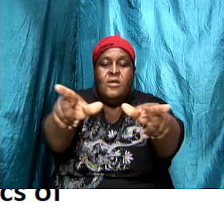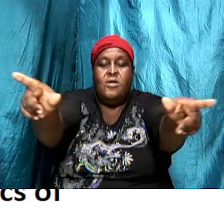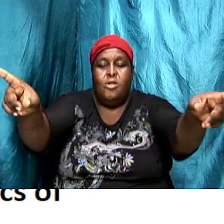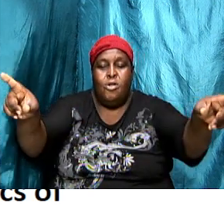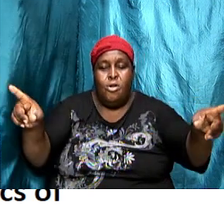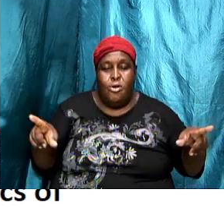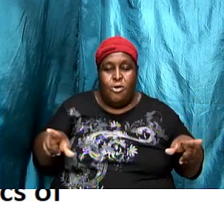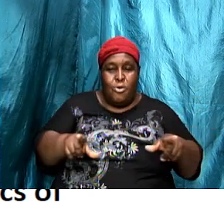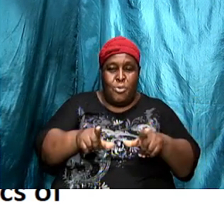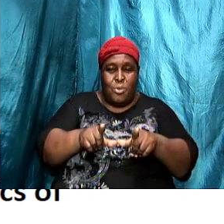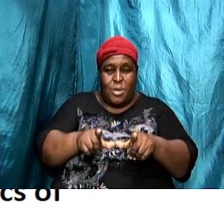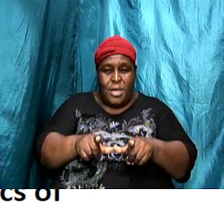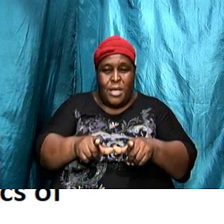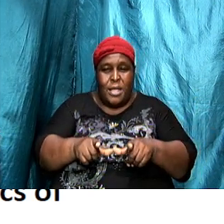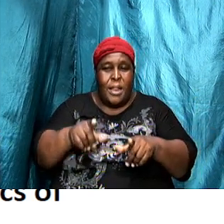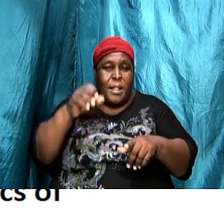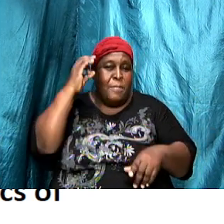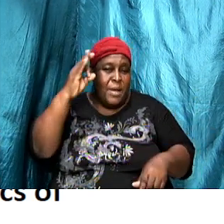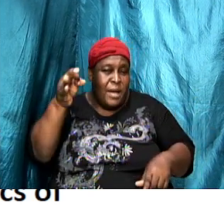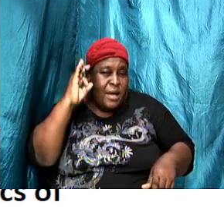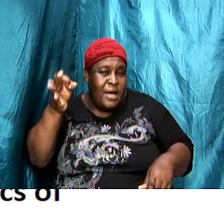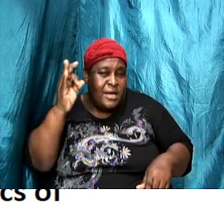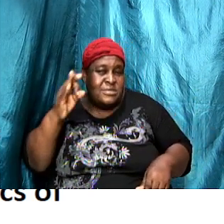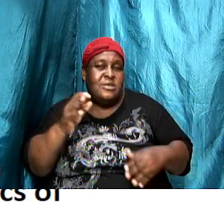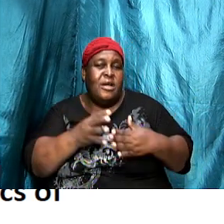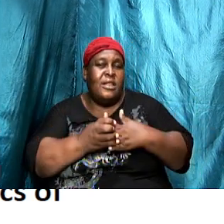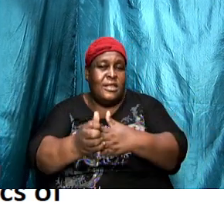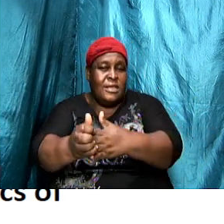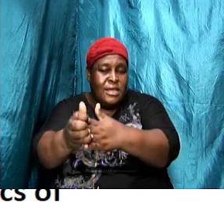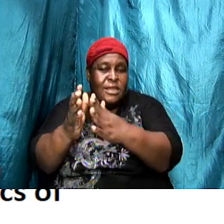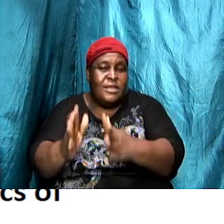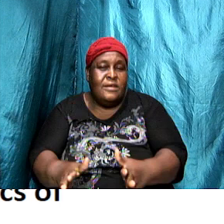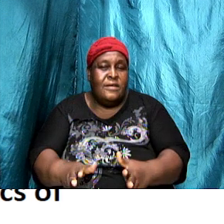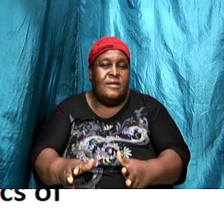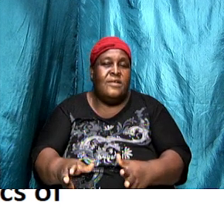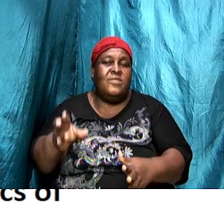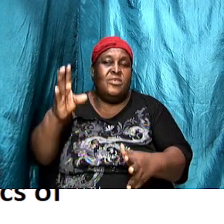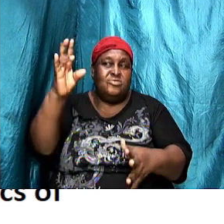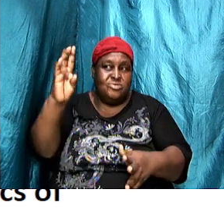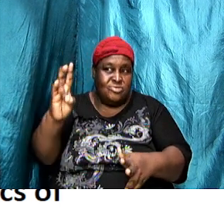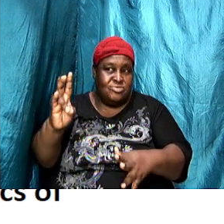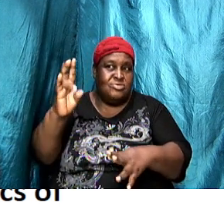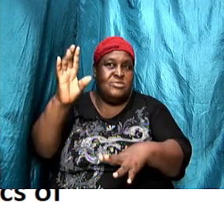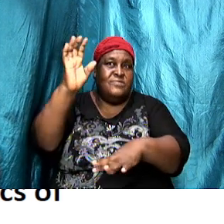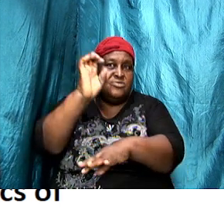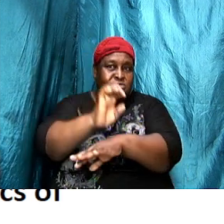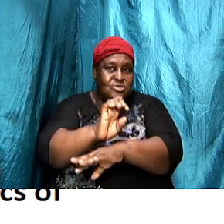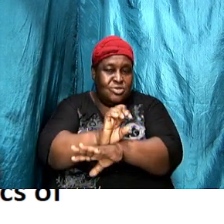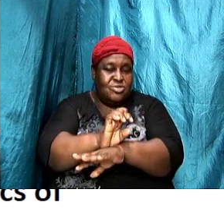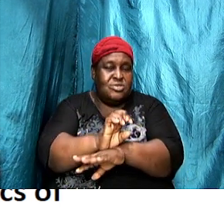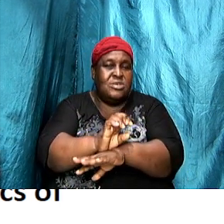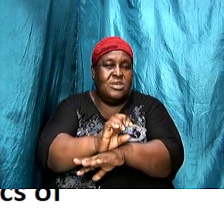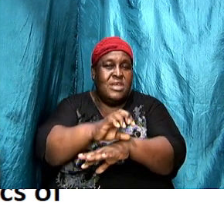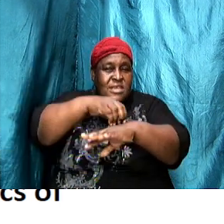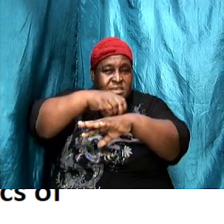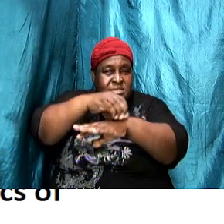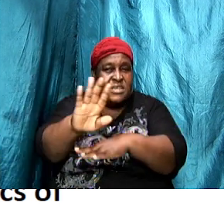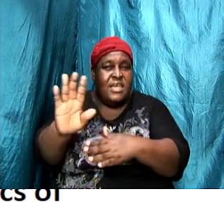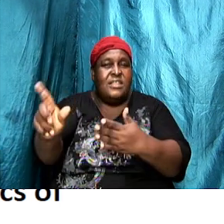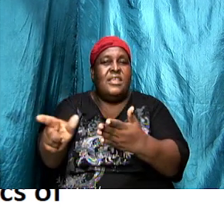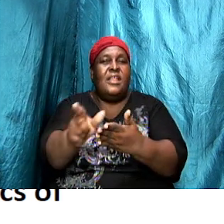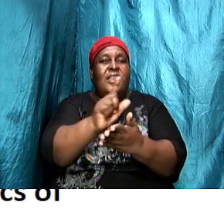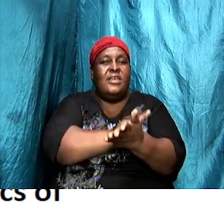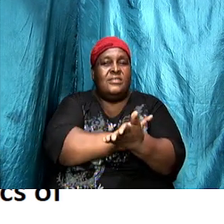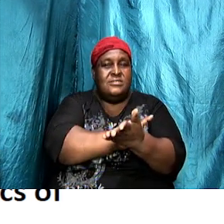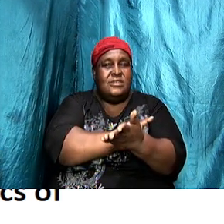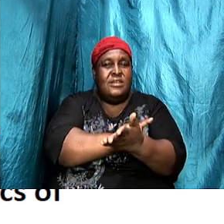or leaders of each of the seven churches to every one of them he sent the letter though